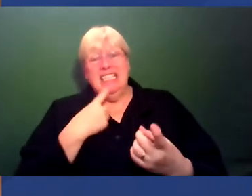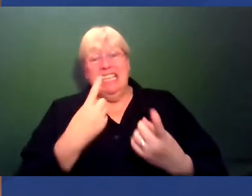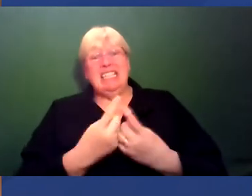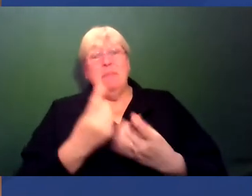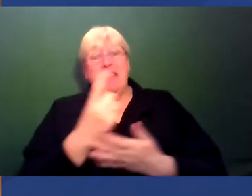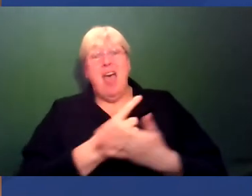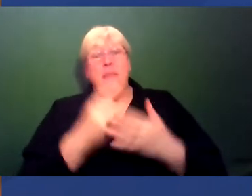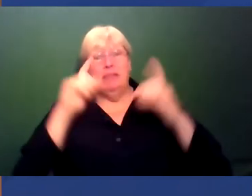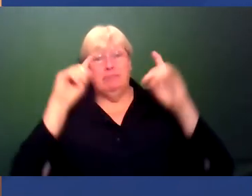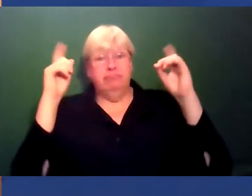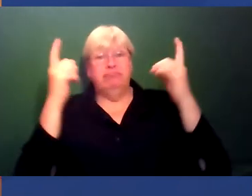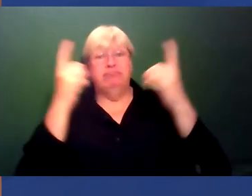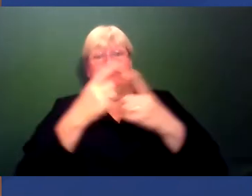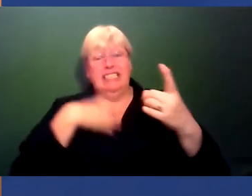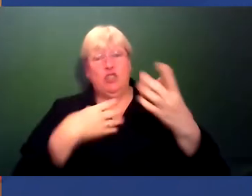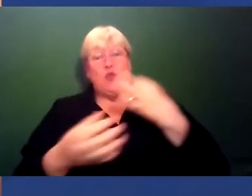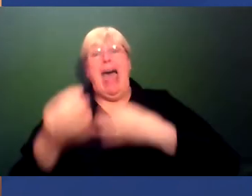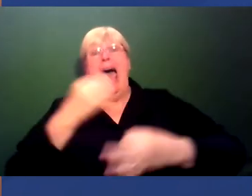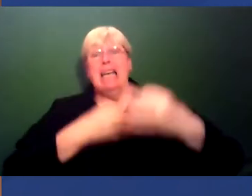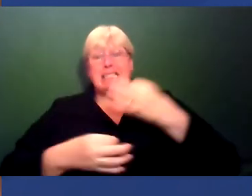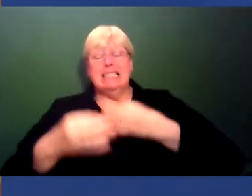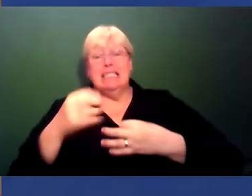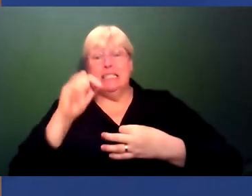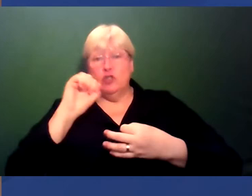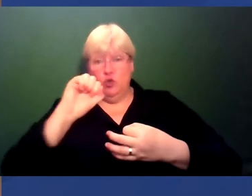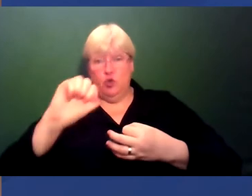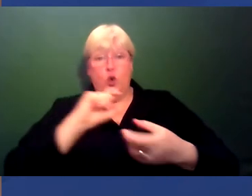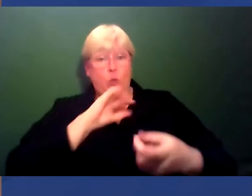academia needs these questions to be answered. So to your question,